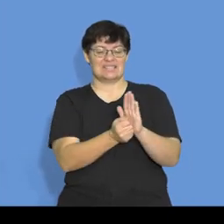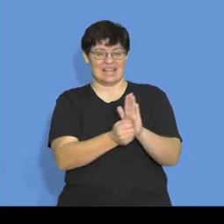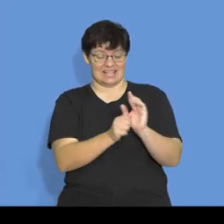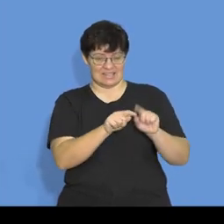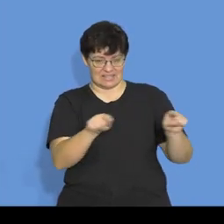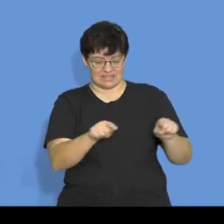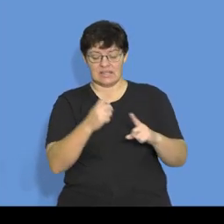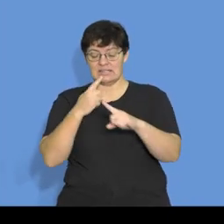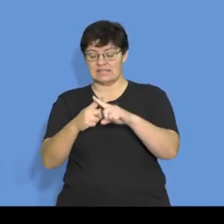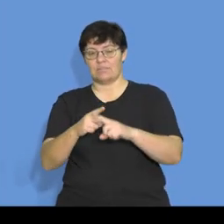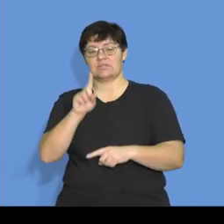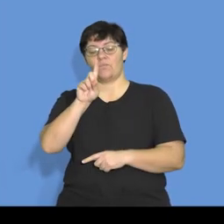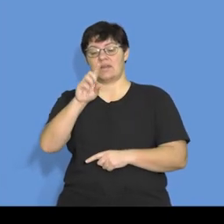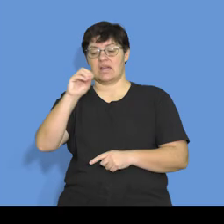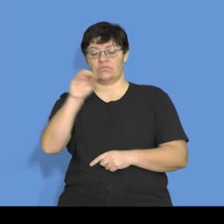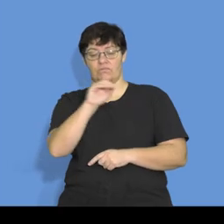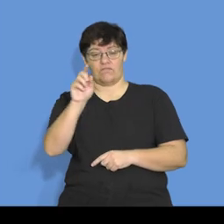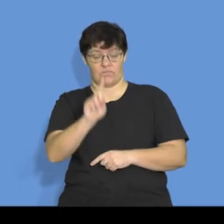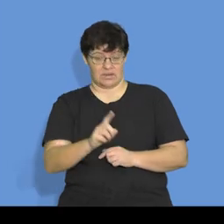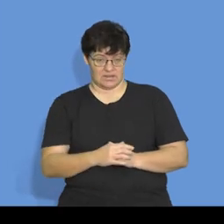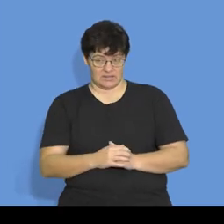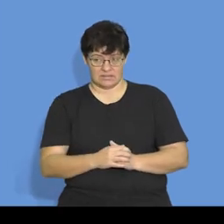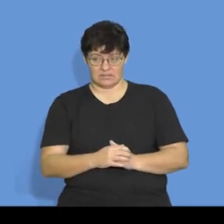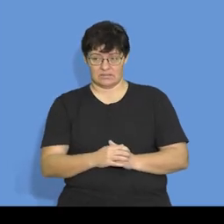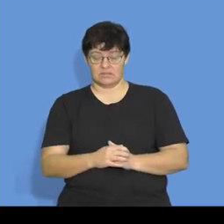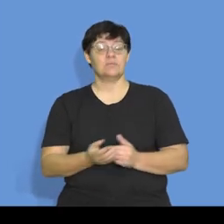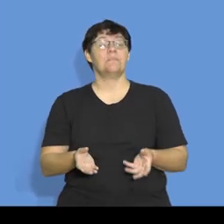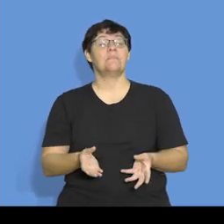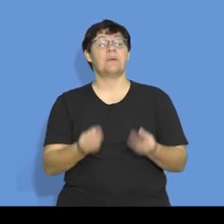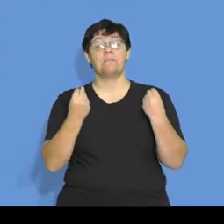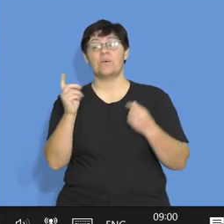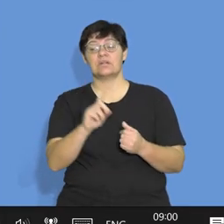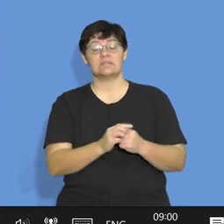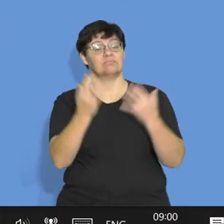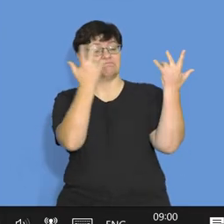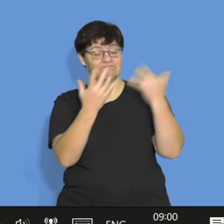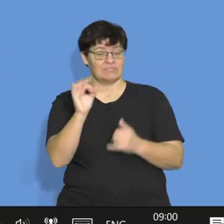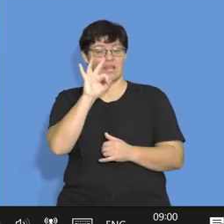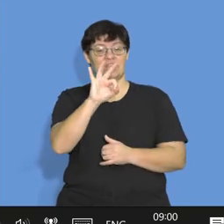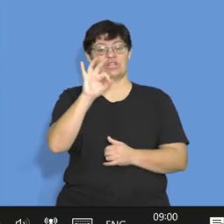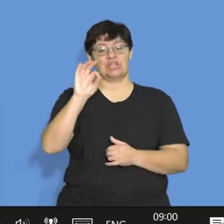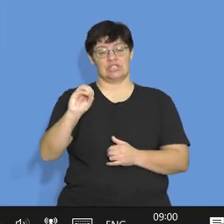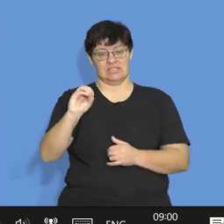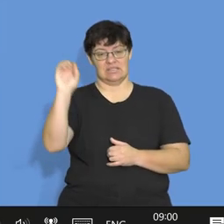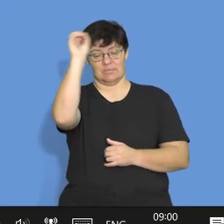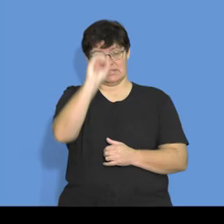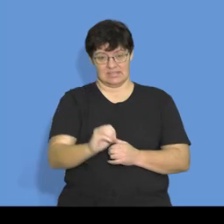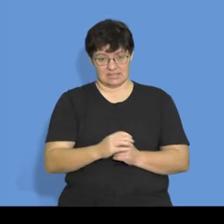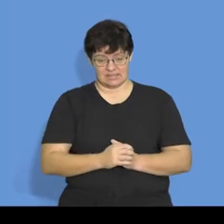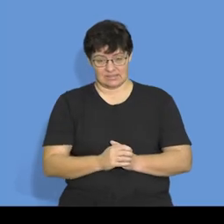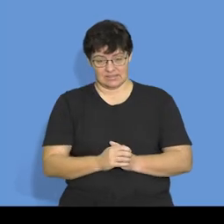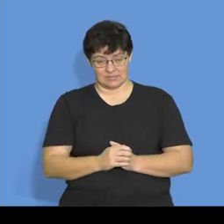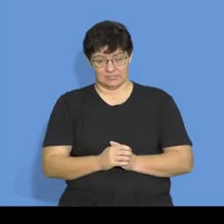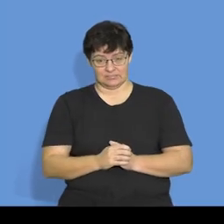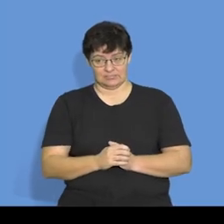100 over 1. Obviously, it will give me, like we calculated, it will give me a percentage of 30%,